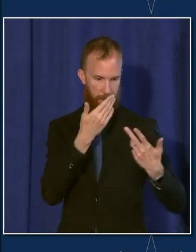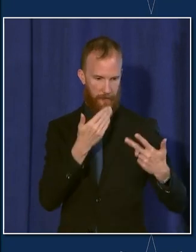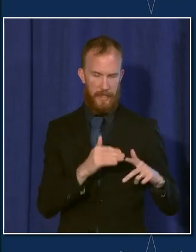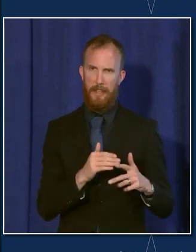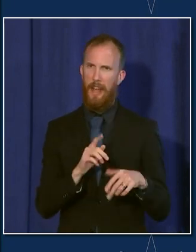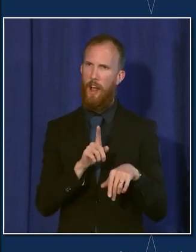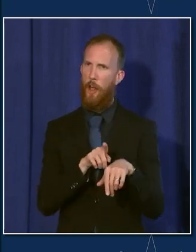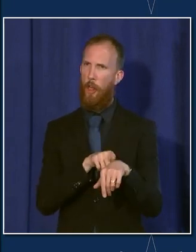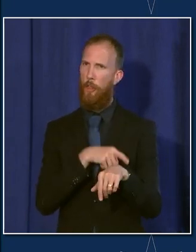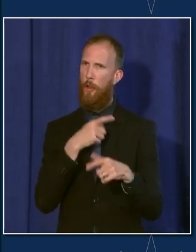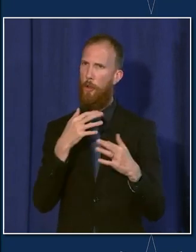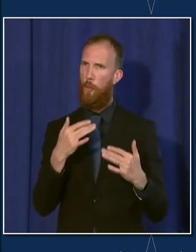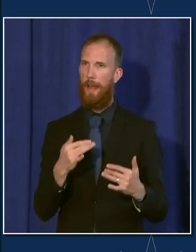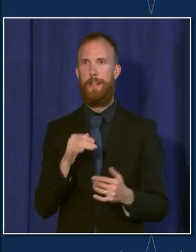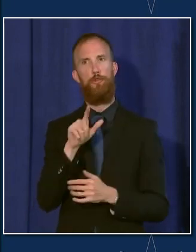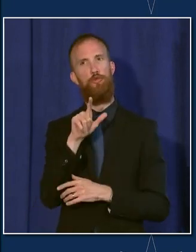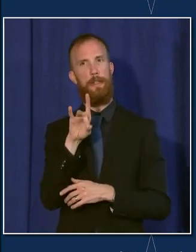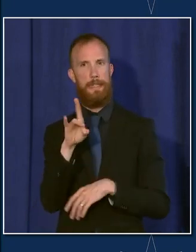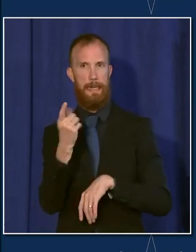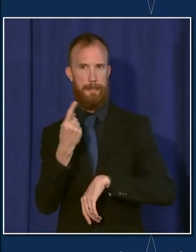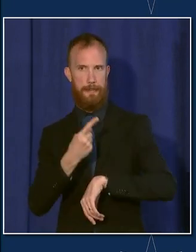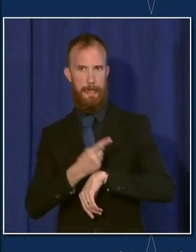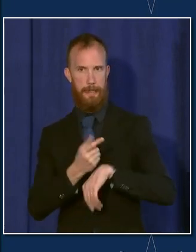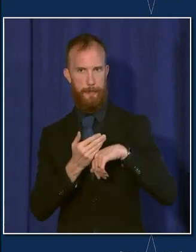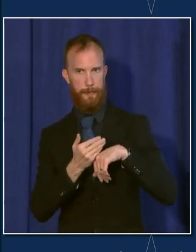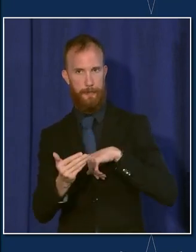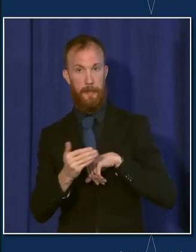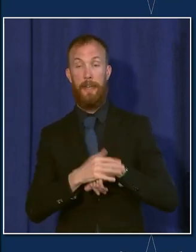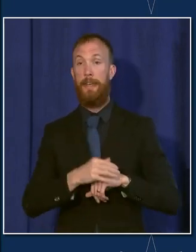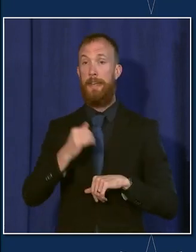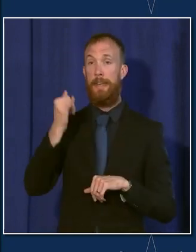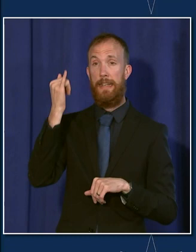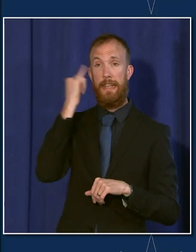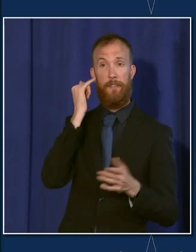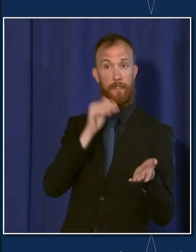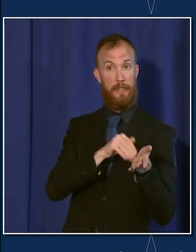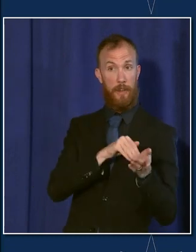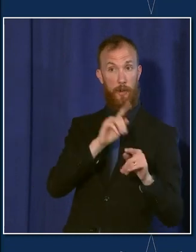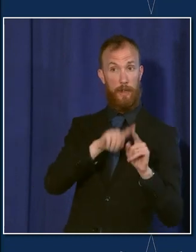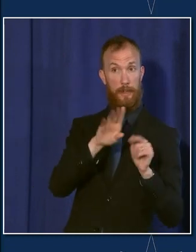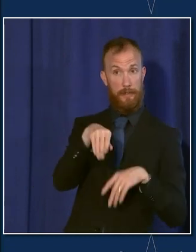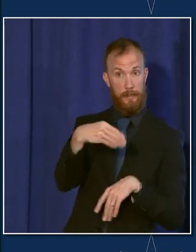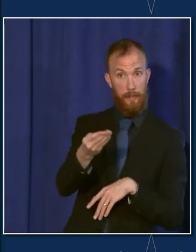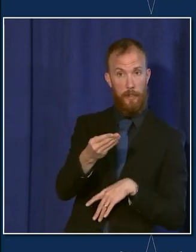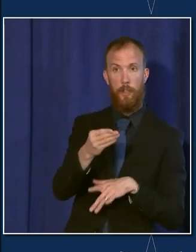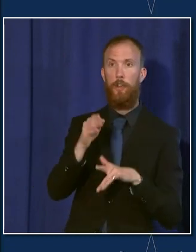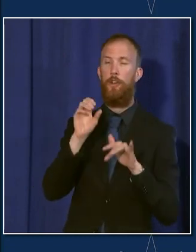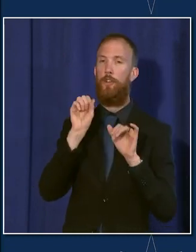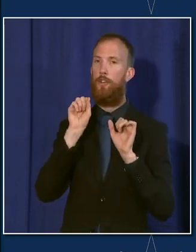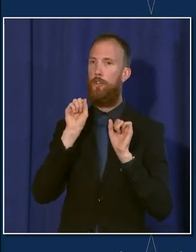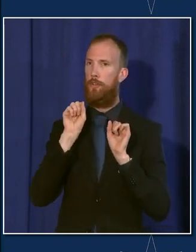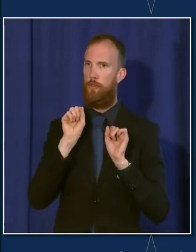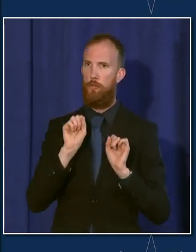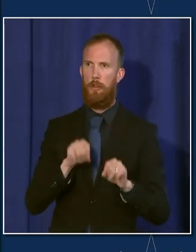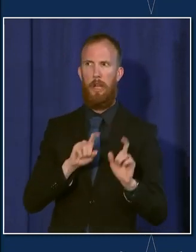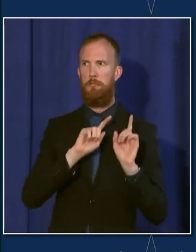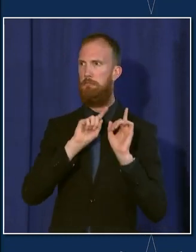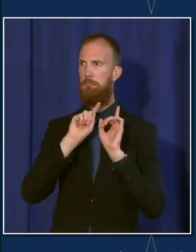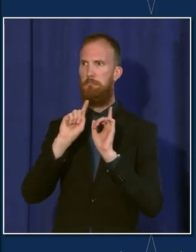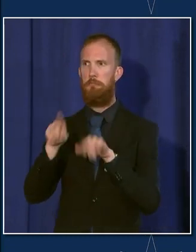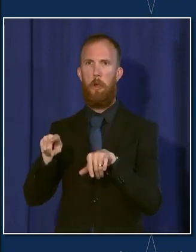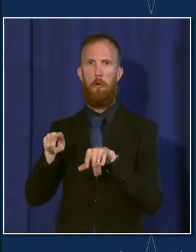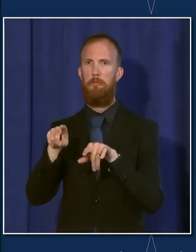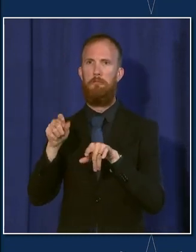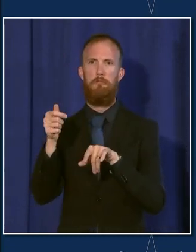And if your vaccine, I'm sorry, if your health care provider can't provide the vaccine, you can self-attest and receive the vaccine wherever we're offering